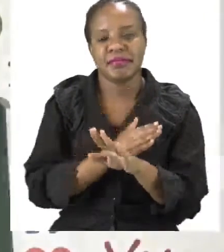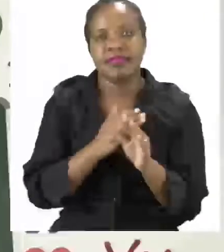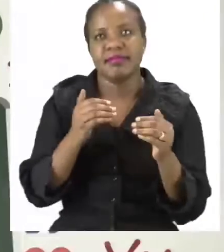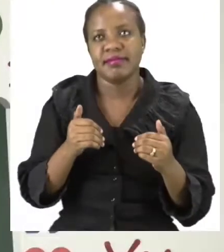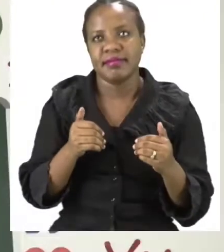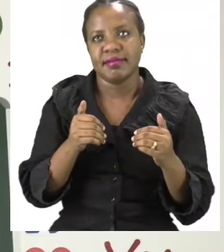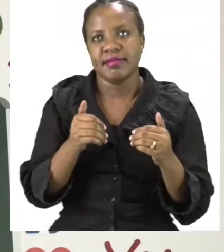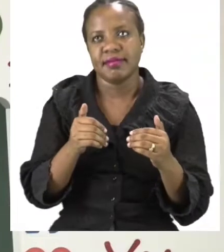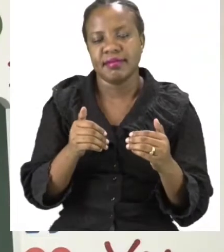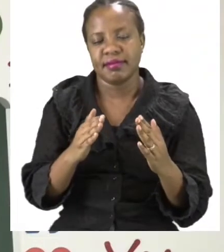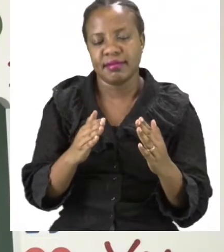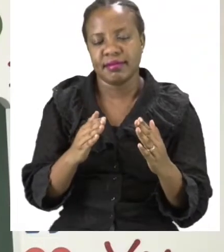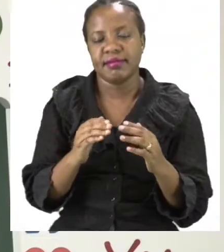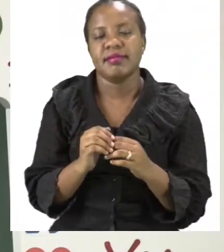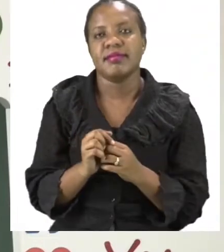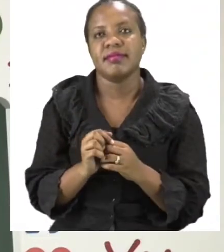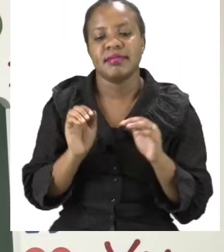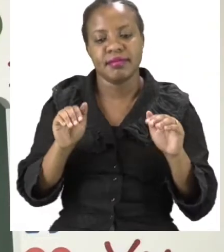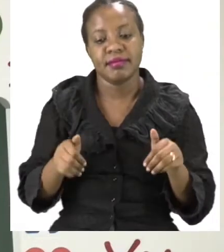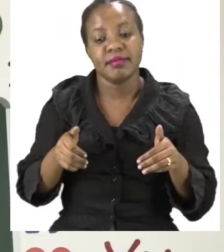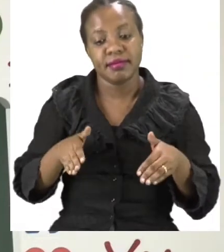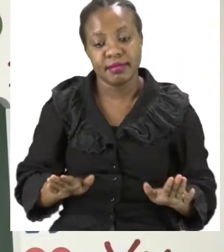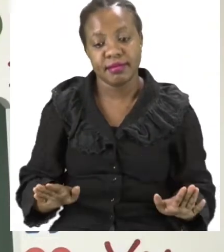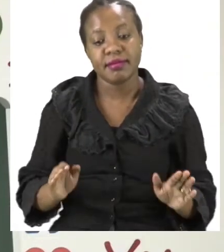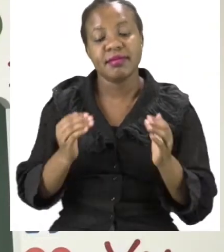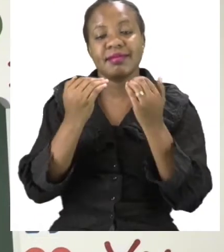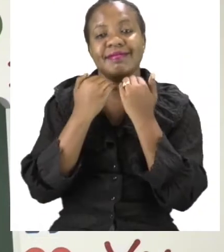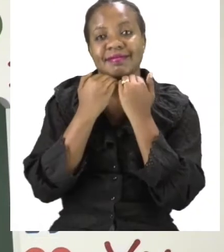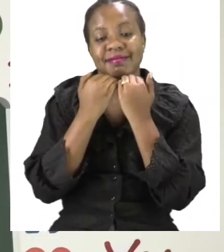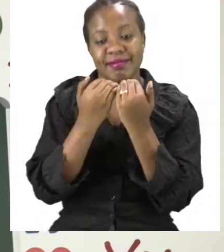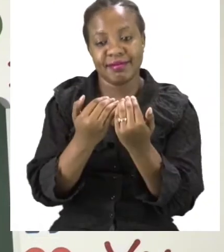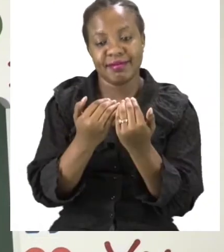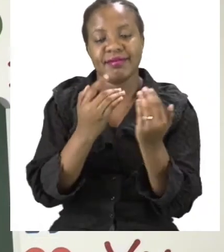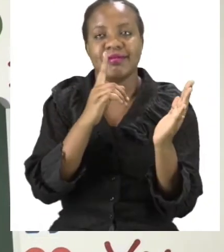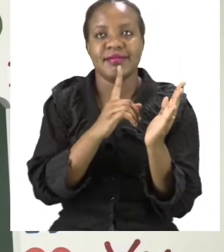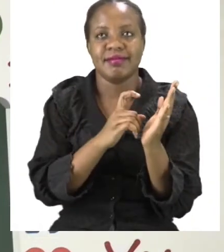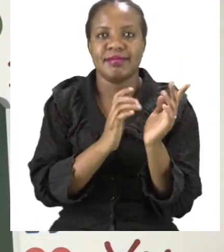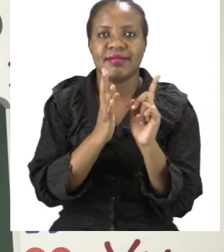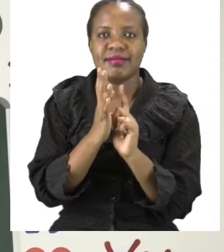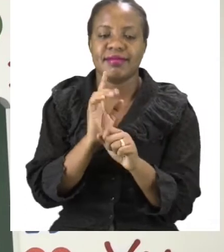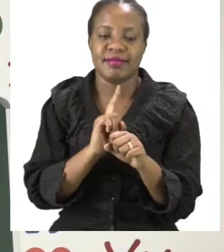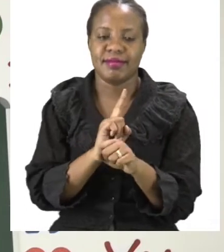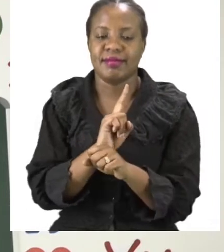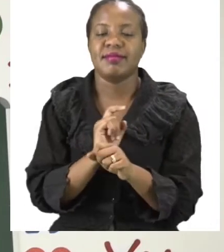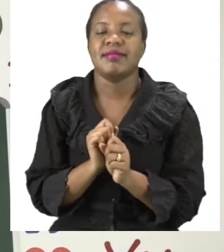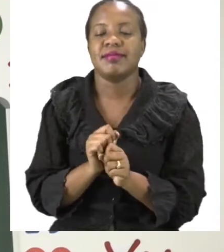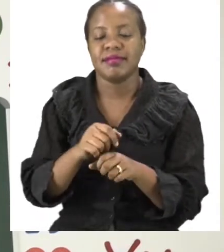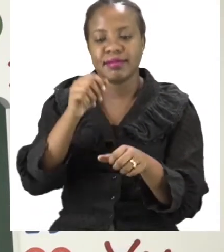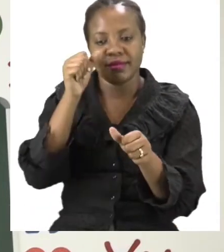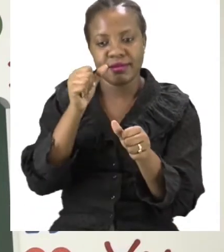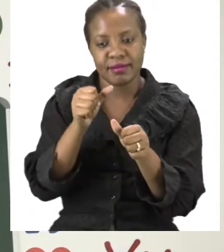lesson boys and girls it's very important for us to sanitize. Remember when we are